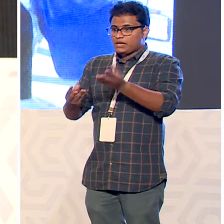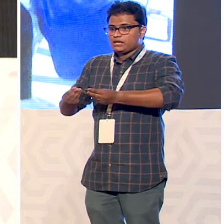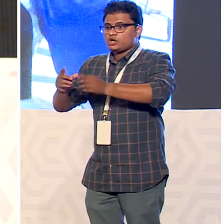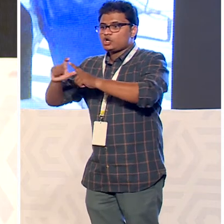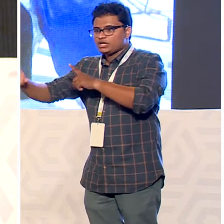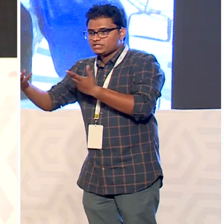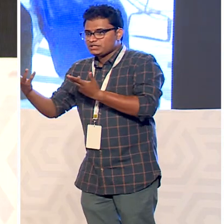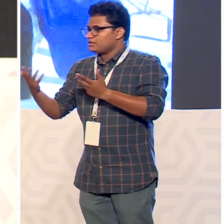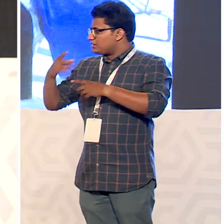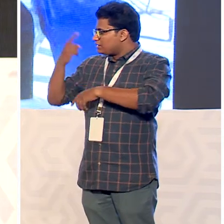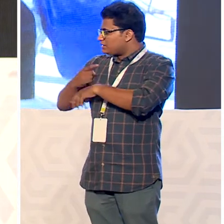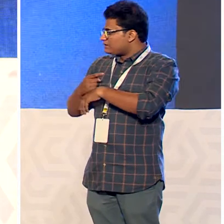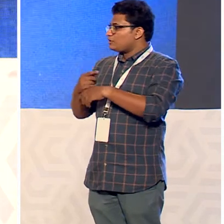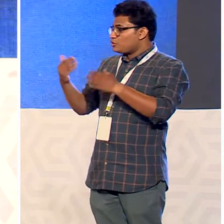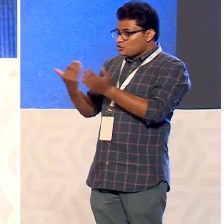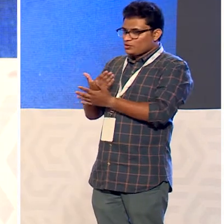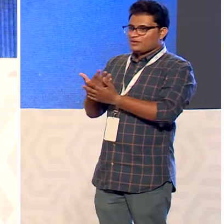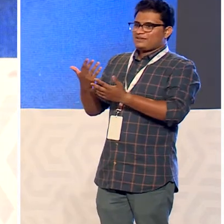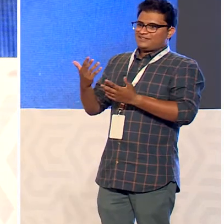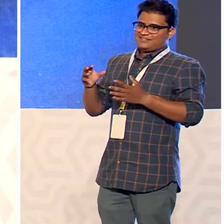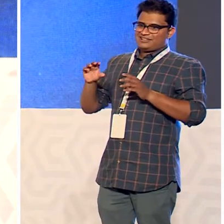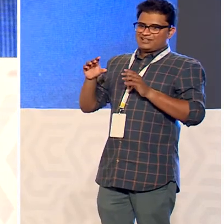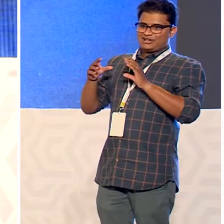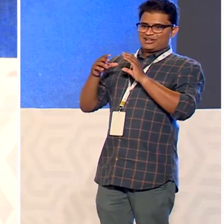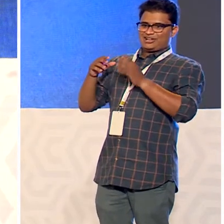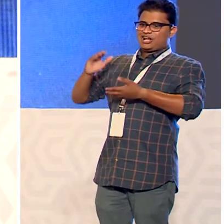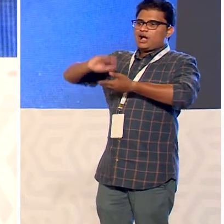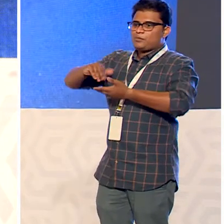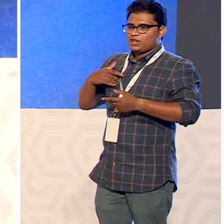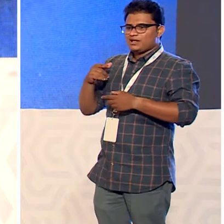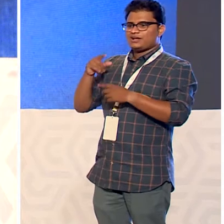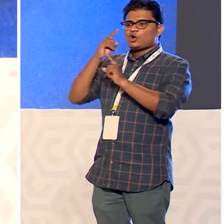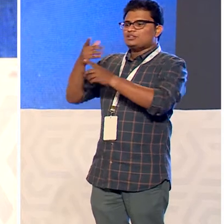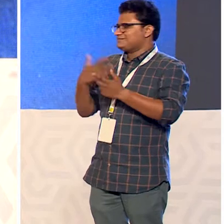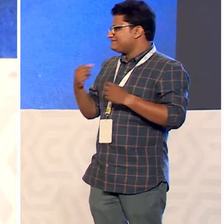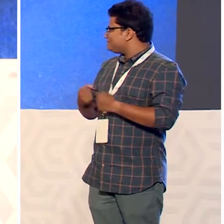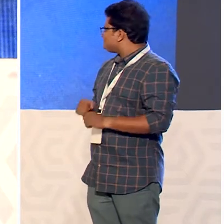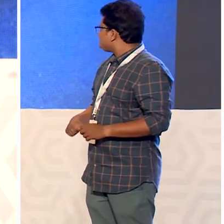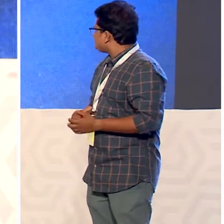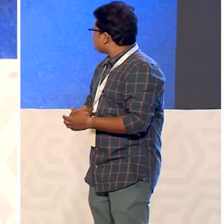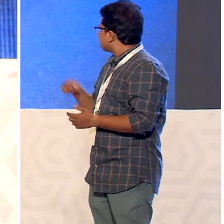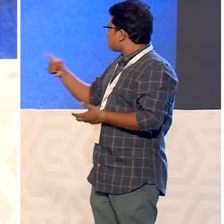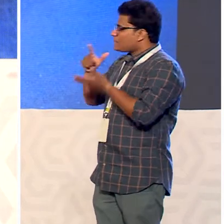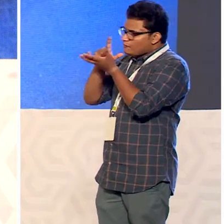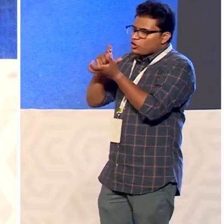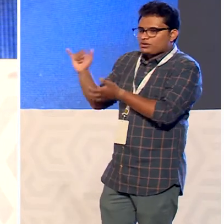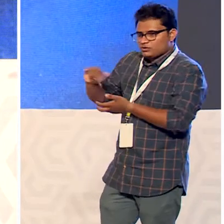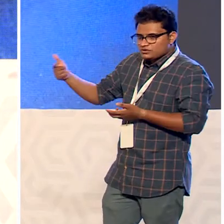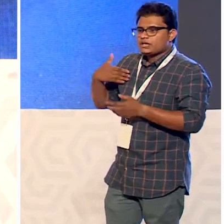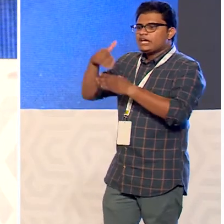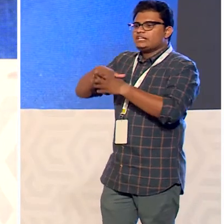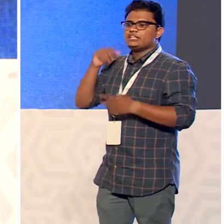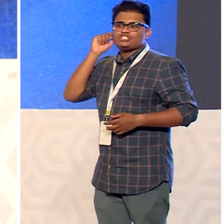set new couple goals yeah i'm also a photographer this one was taken at the kotak wheelchair marathon in chennai and